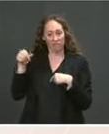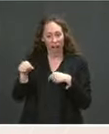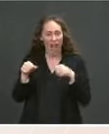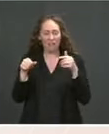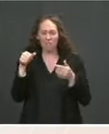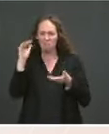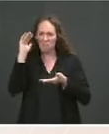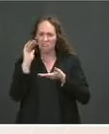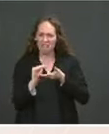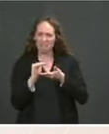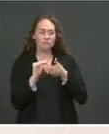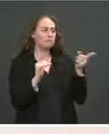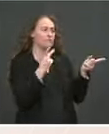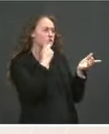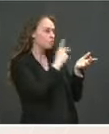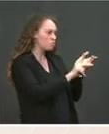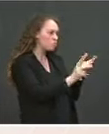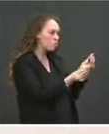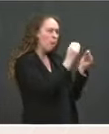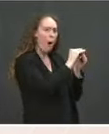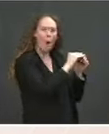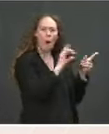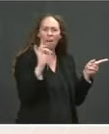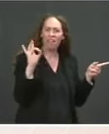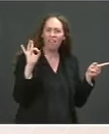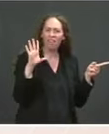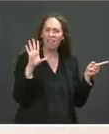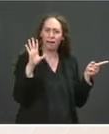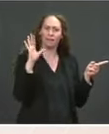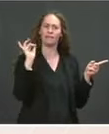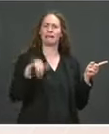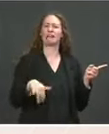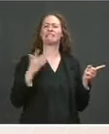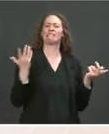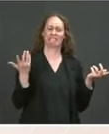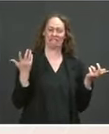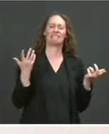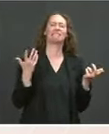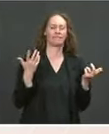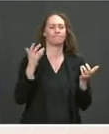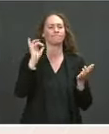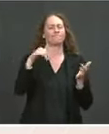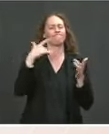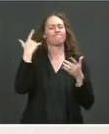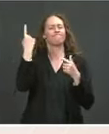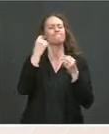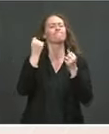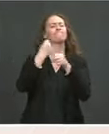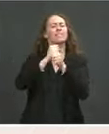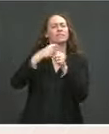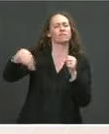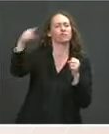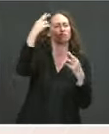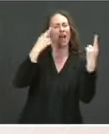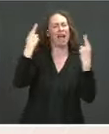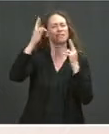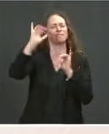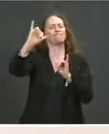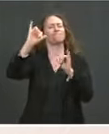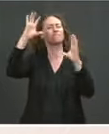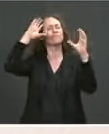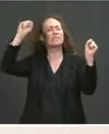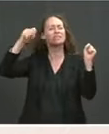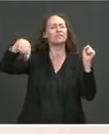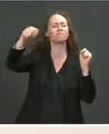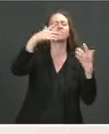And it's the, it is the dynamic that has led the President and others to argue that we need to do something